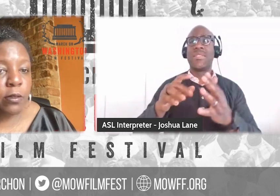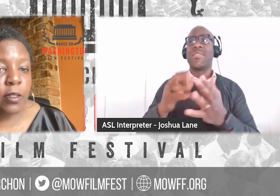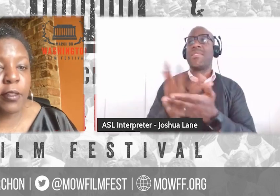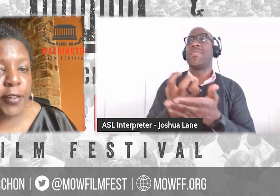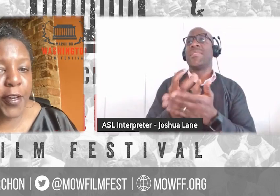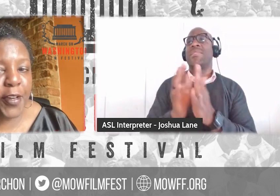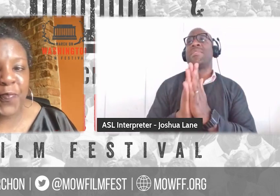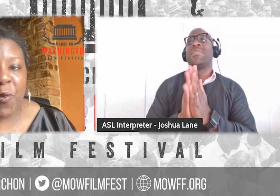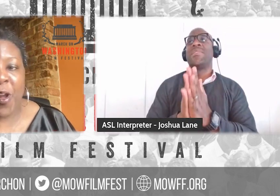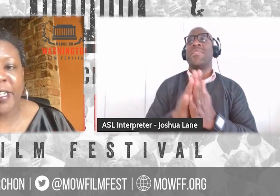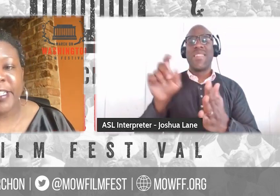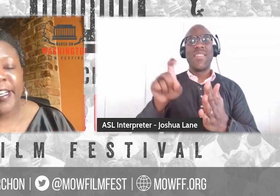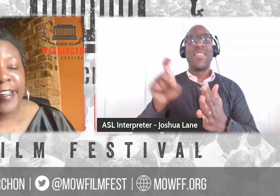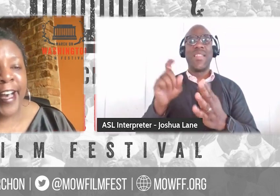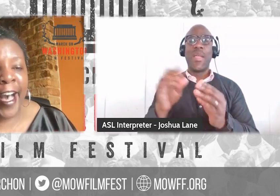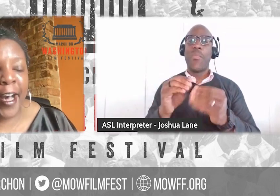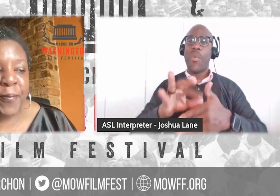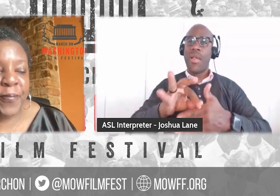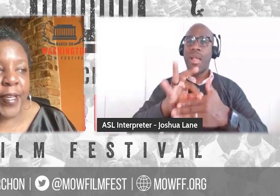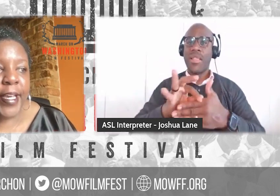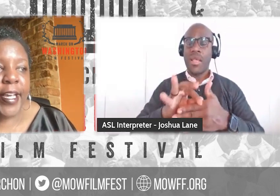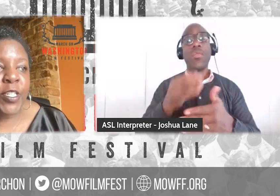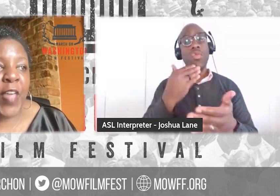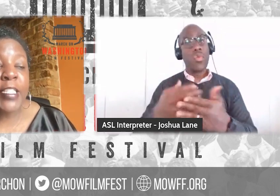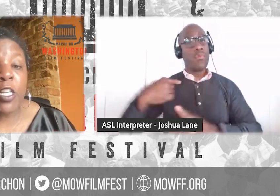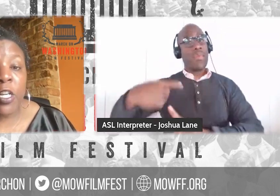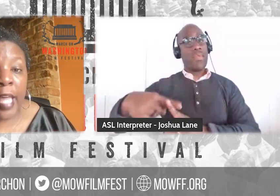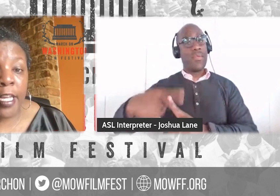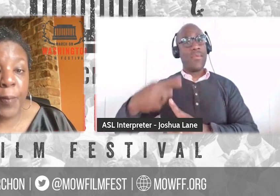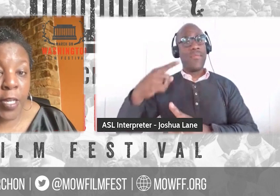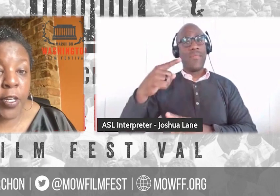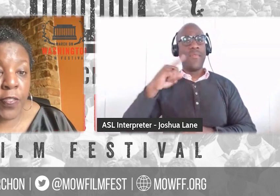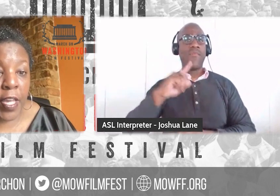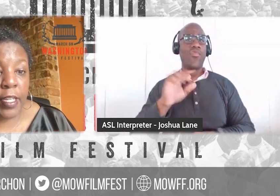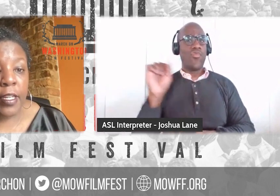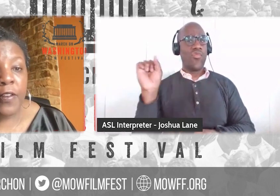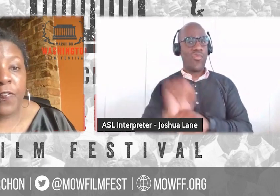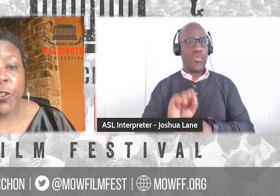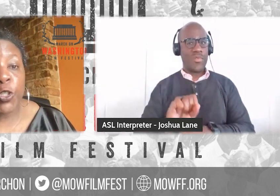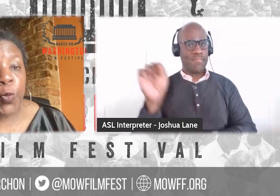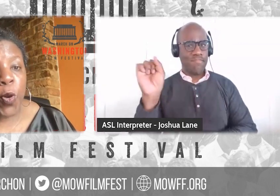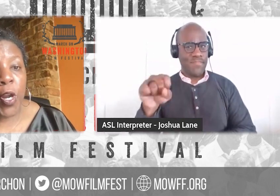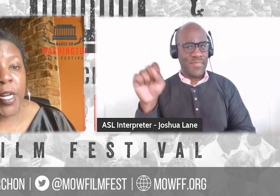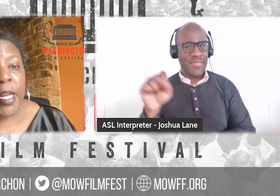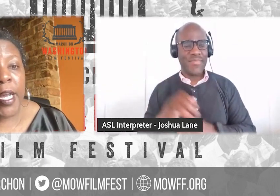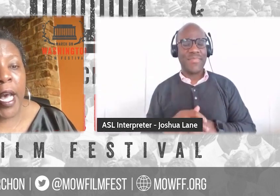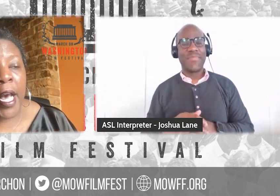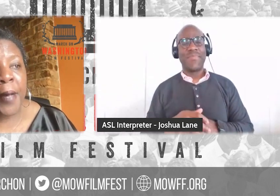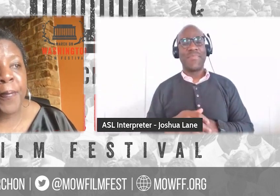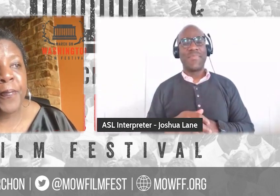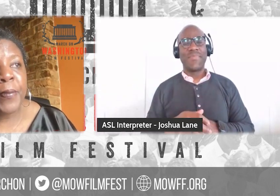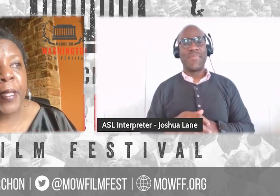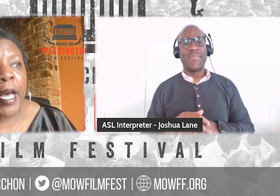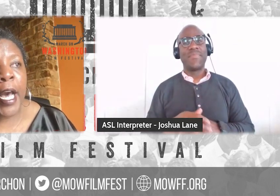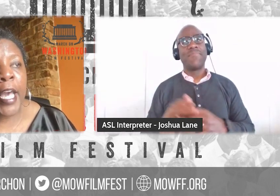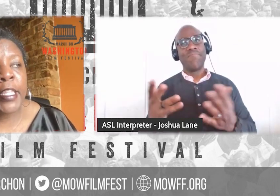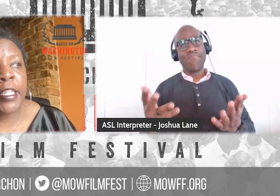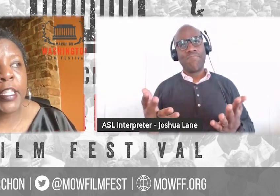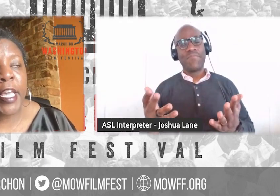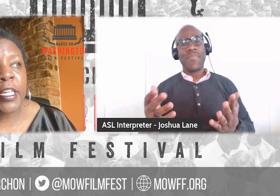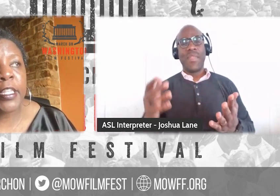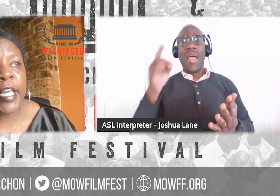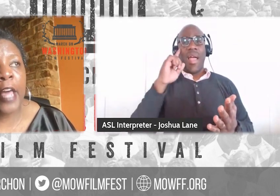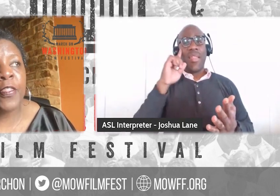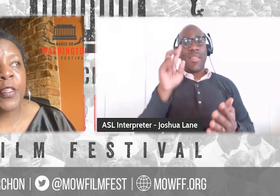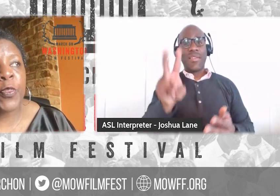desperate for it. So, that can be a good thing for sure. I